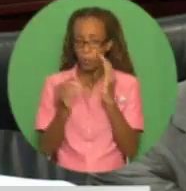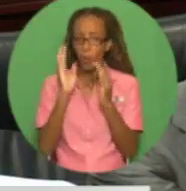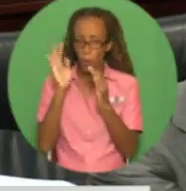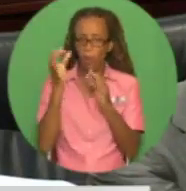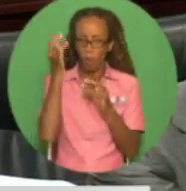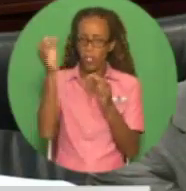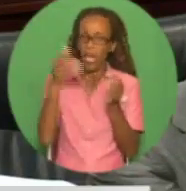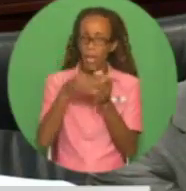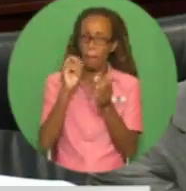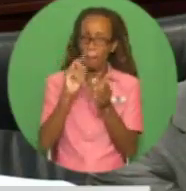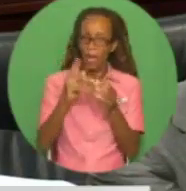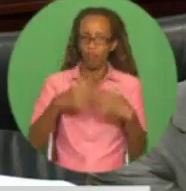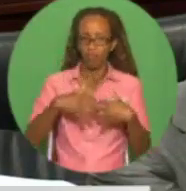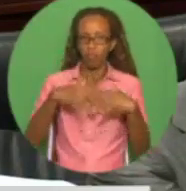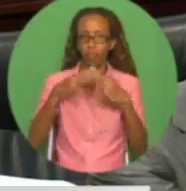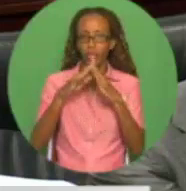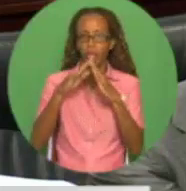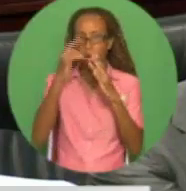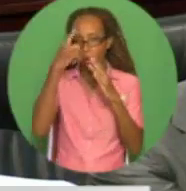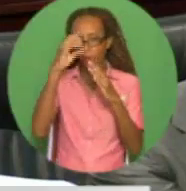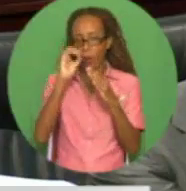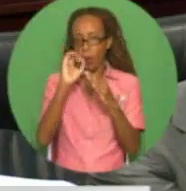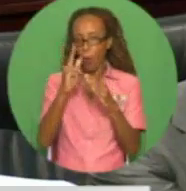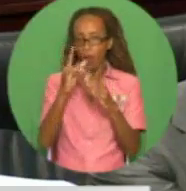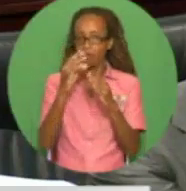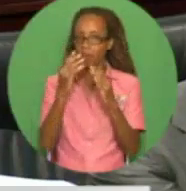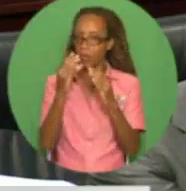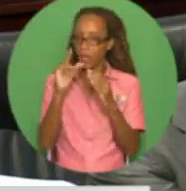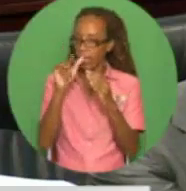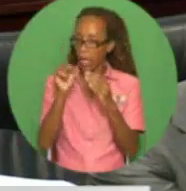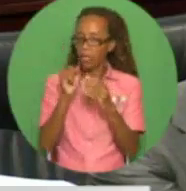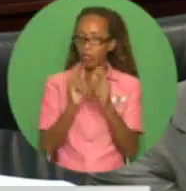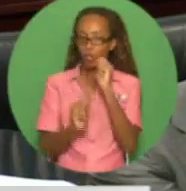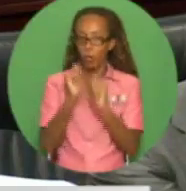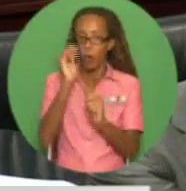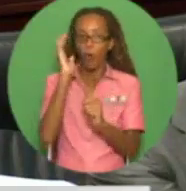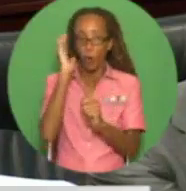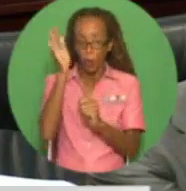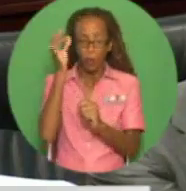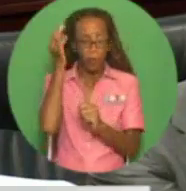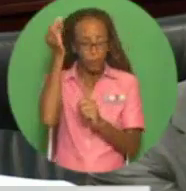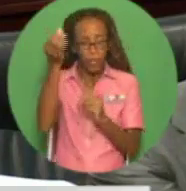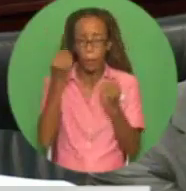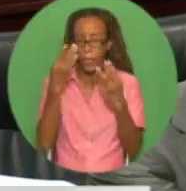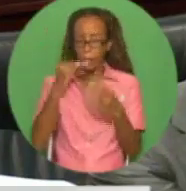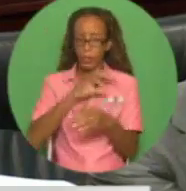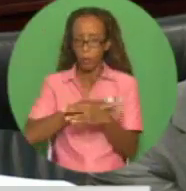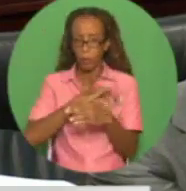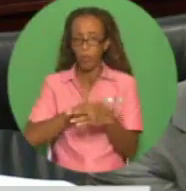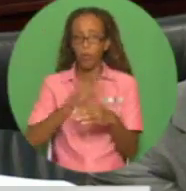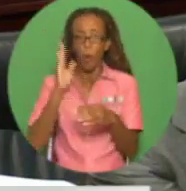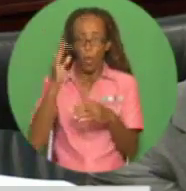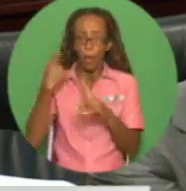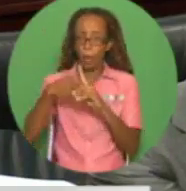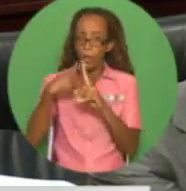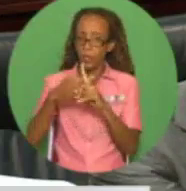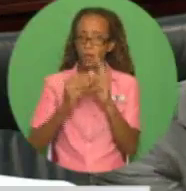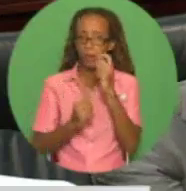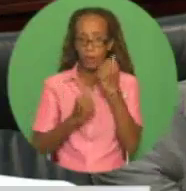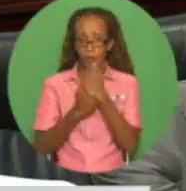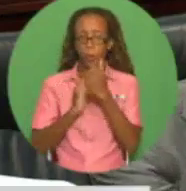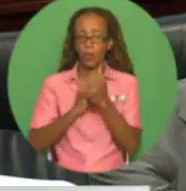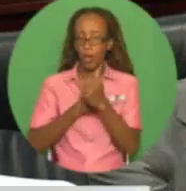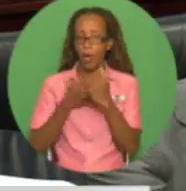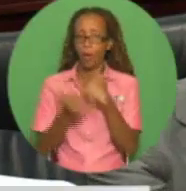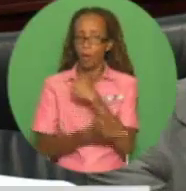of Trinidad and Tobago and will become a profitable and efficient entity that makes a positive contribution to